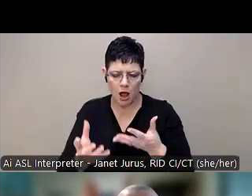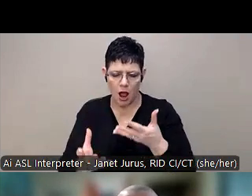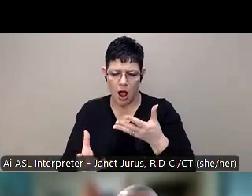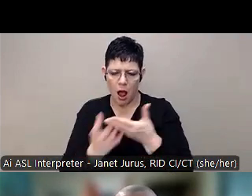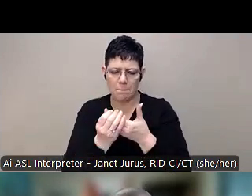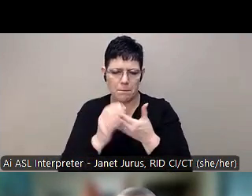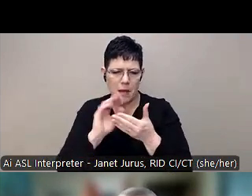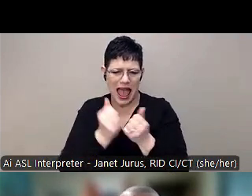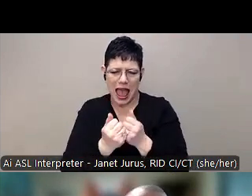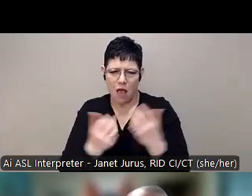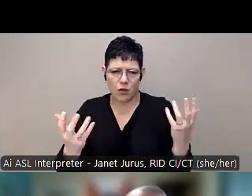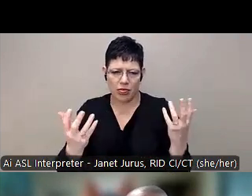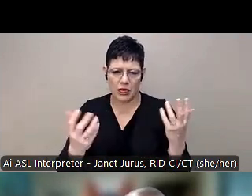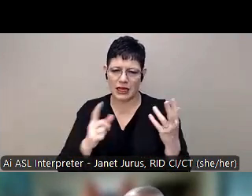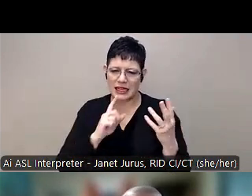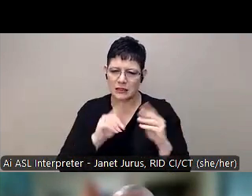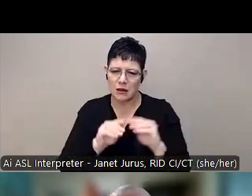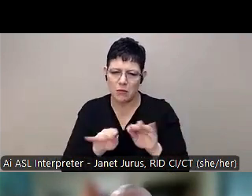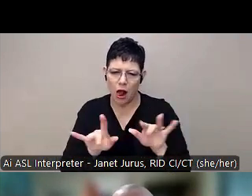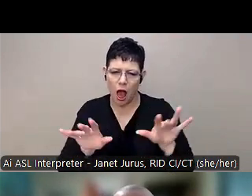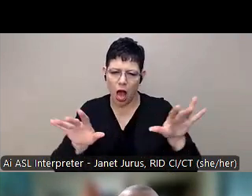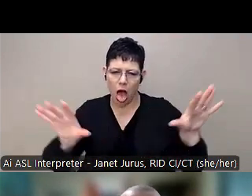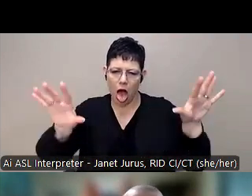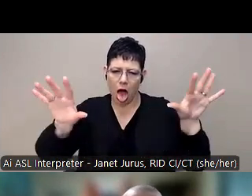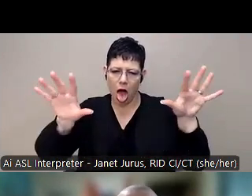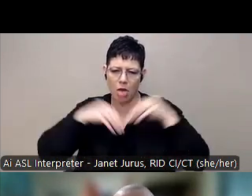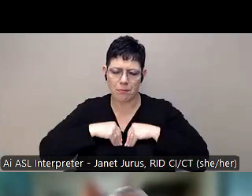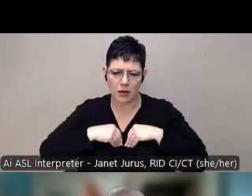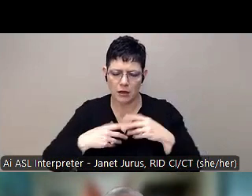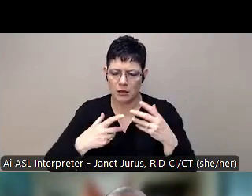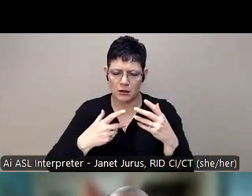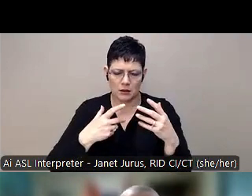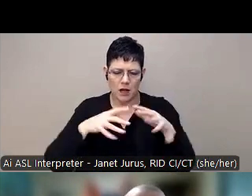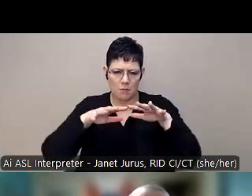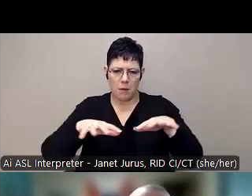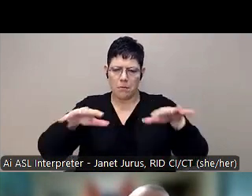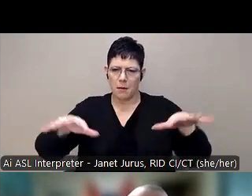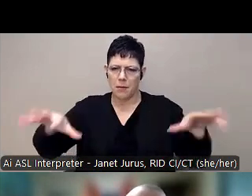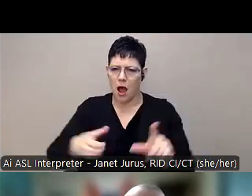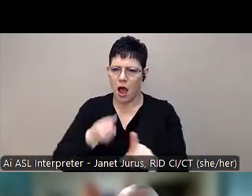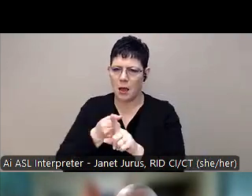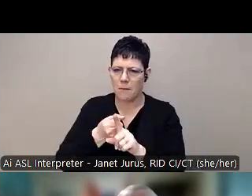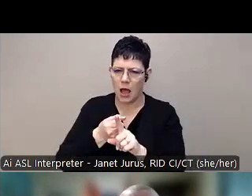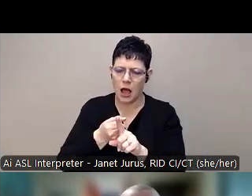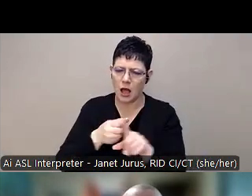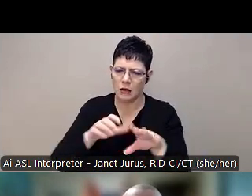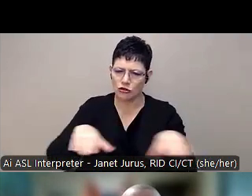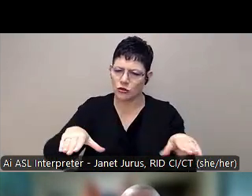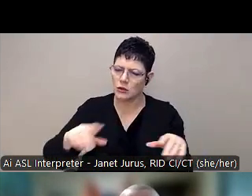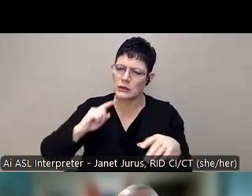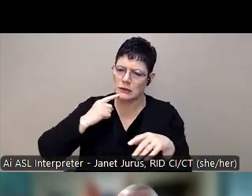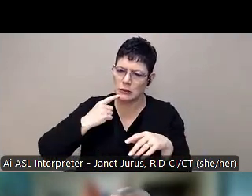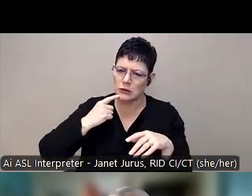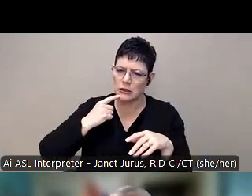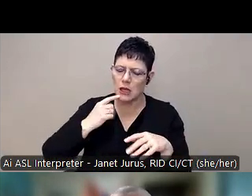things a spider web, where when one area vibrates and tingles, it affects another area. And so if we can help a child